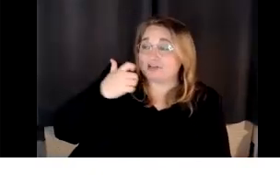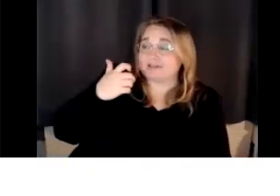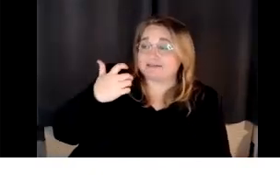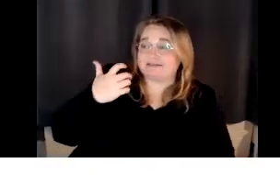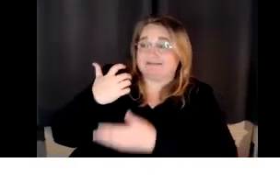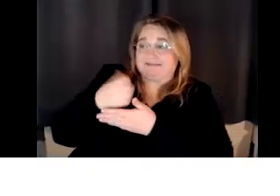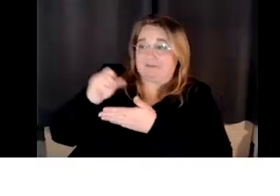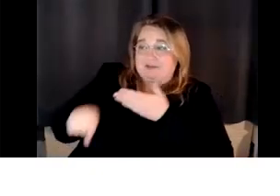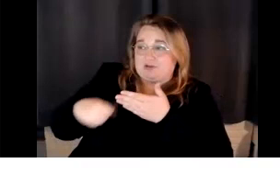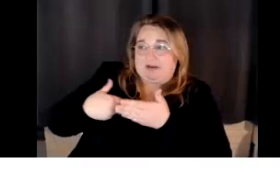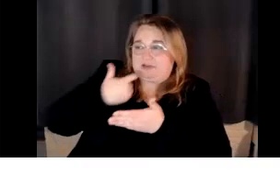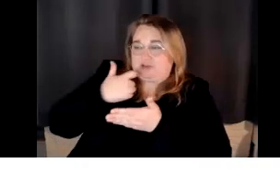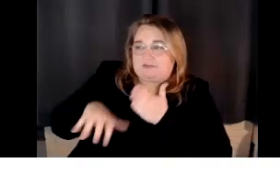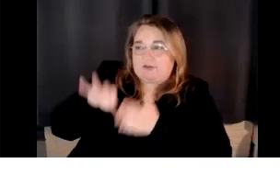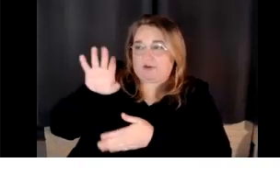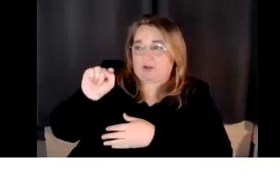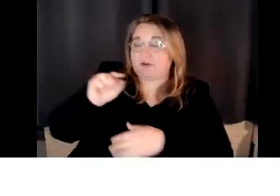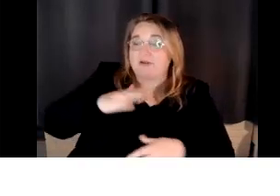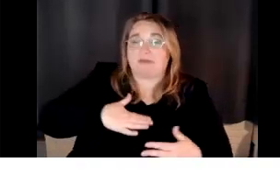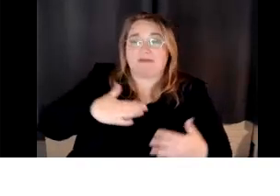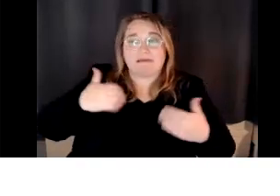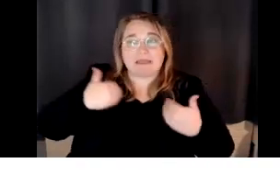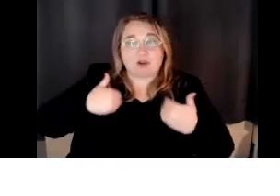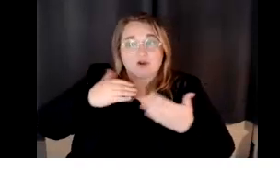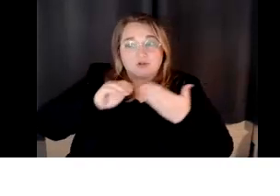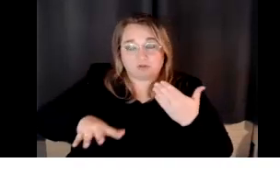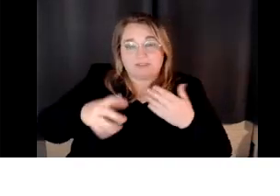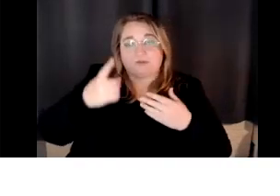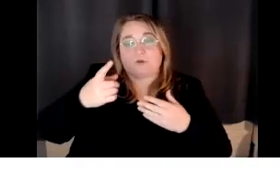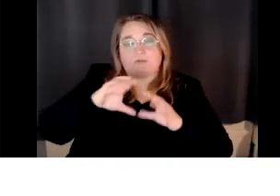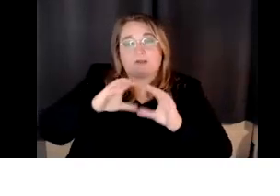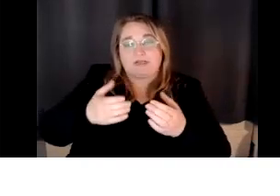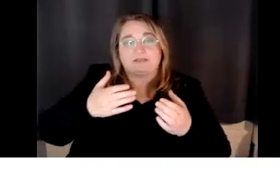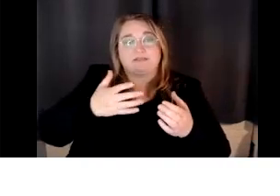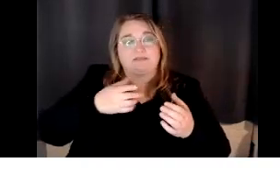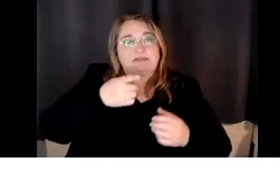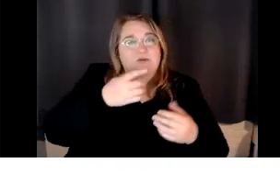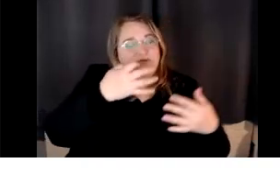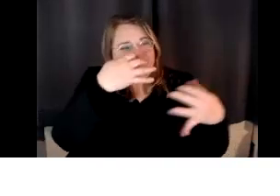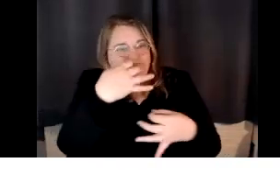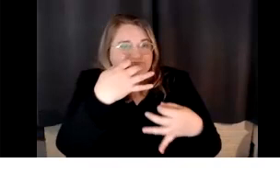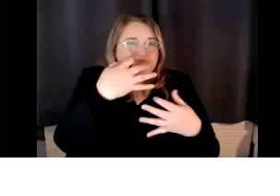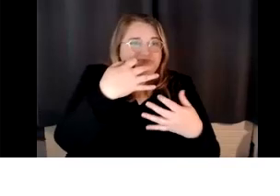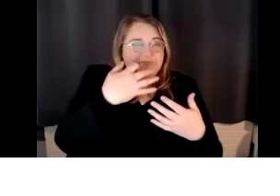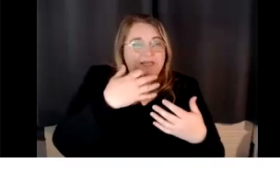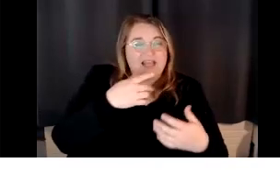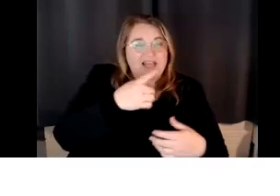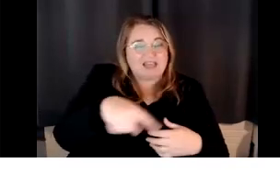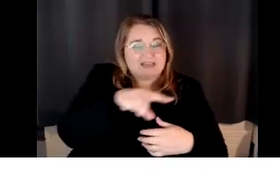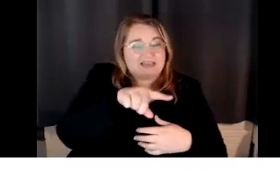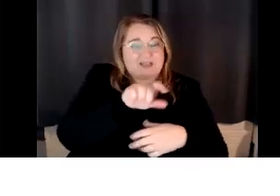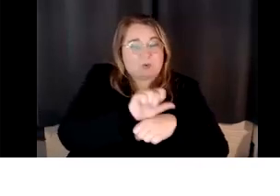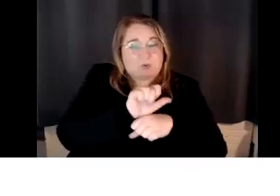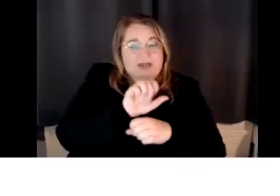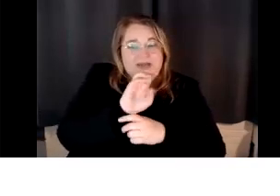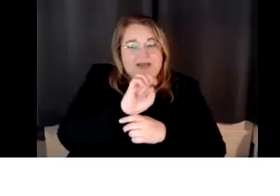my younger students in one of my classes was telling me about it and they were writing essays from